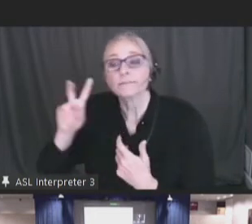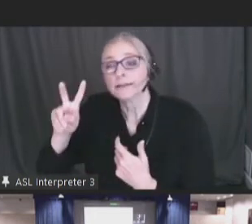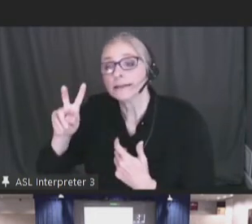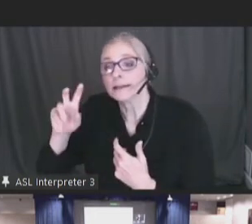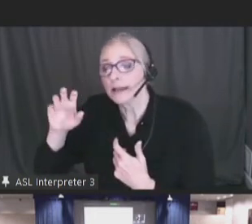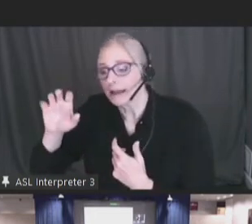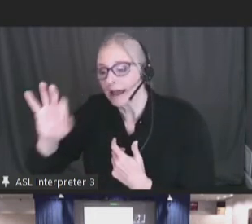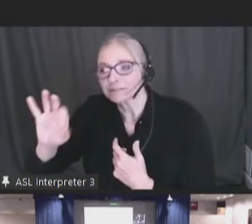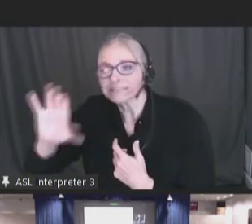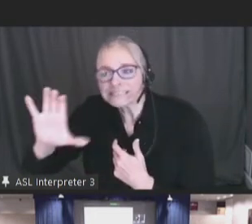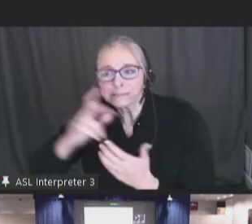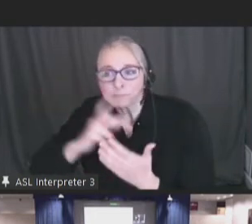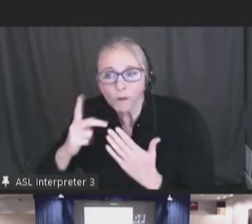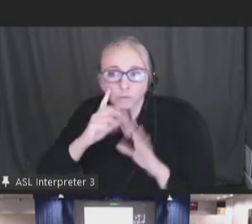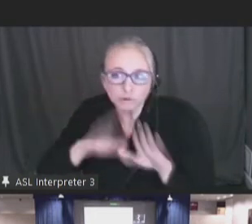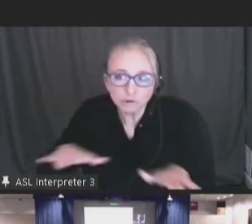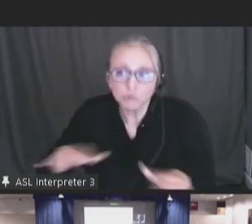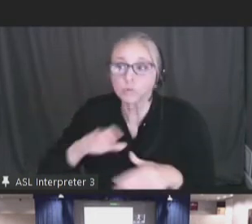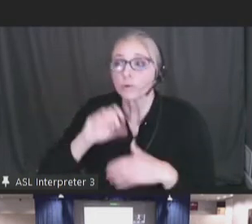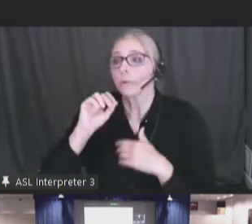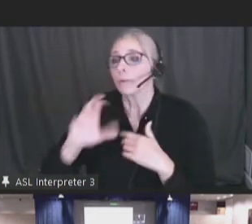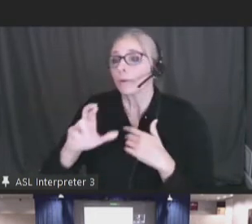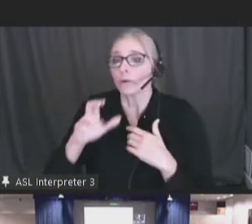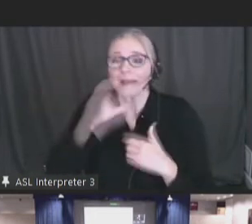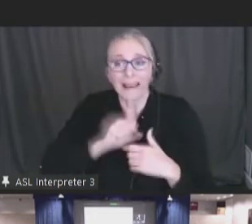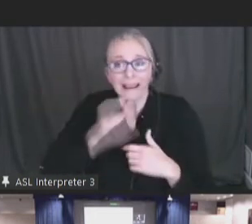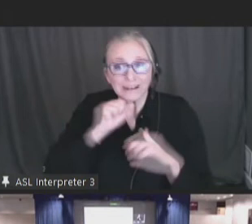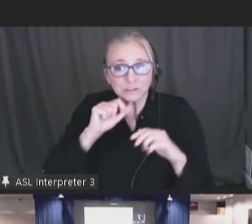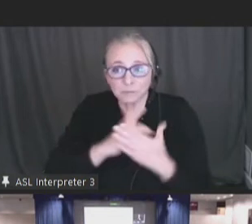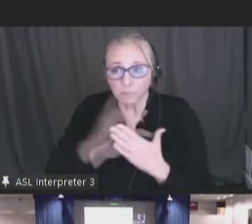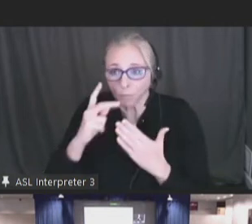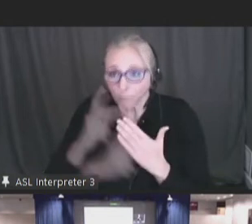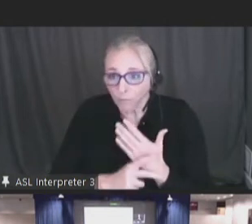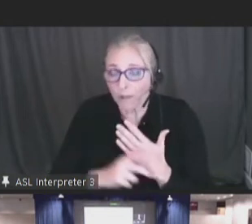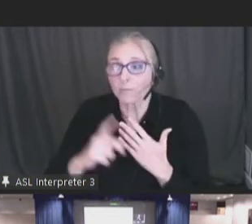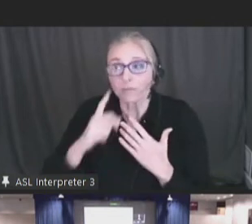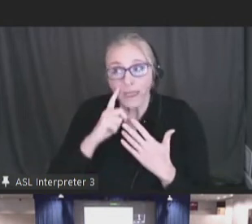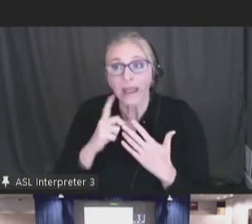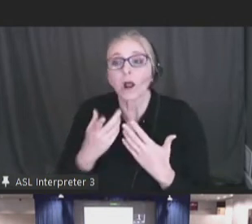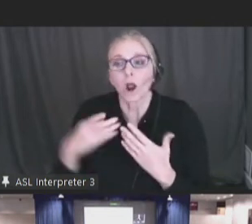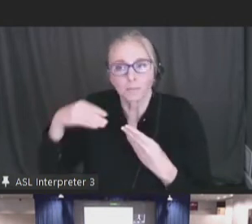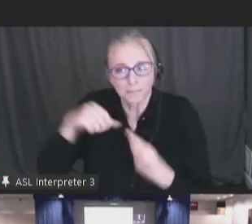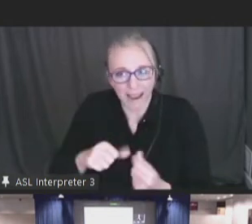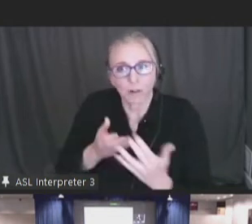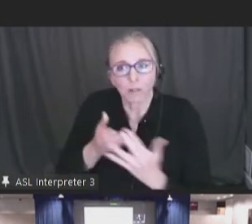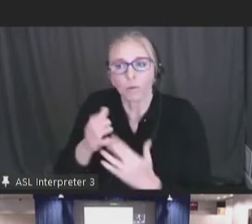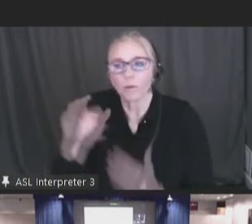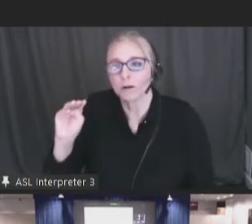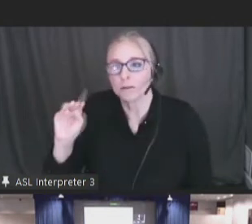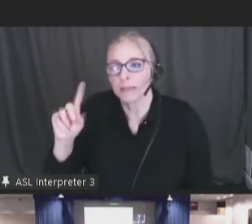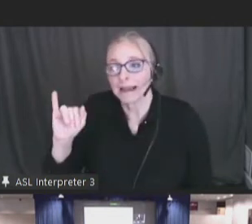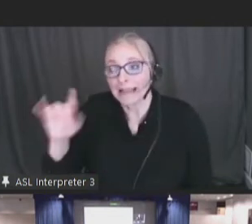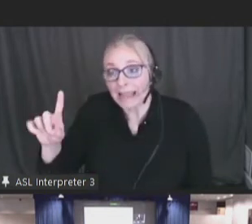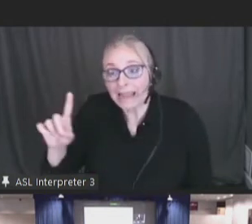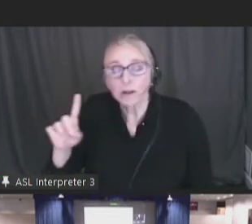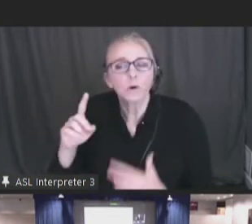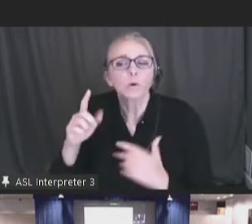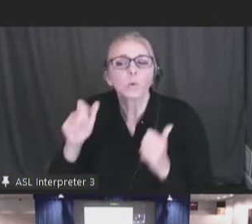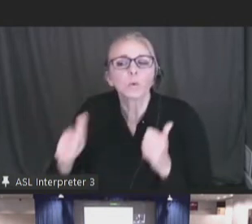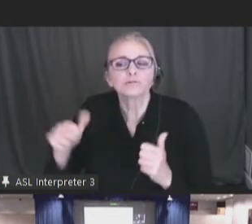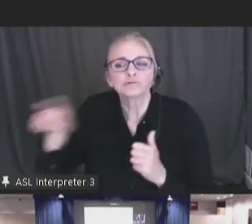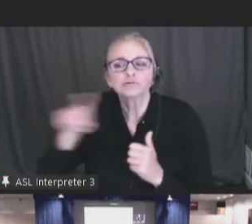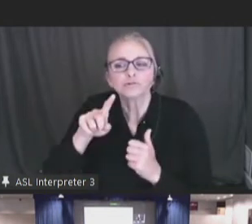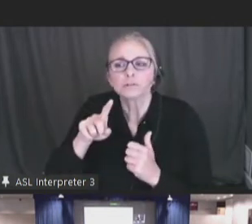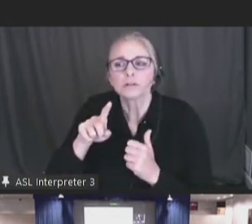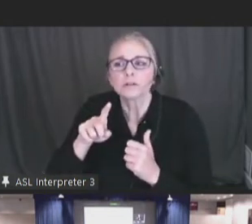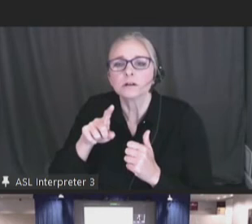for children or some of these aging programs that are covered by Medicaid, we need to look at what providers are getting